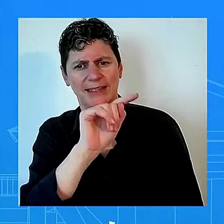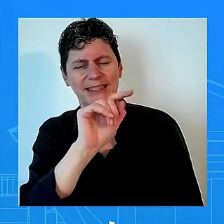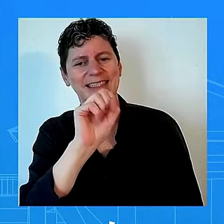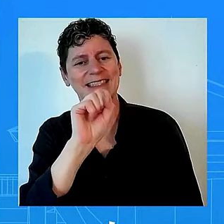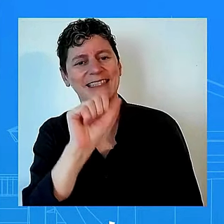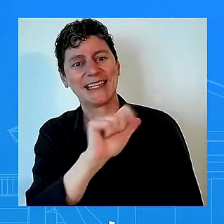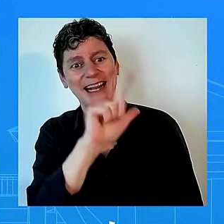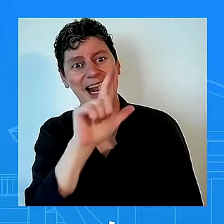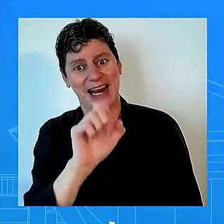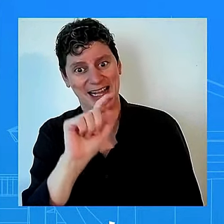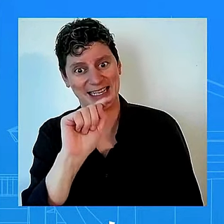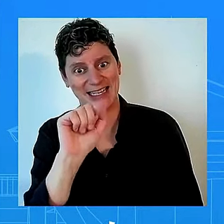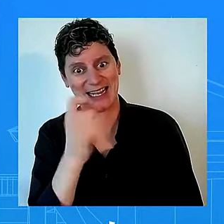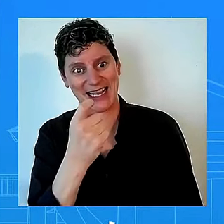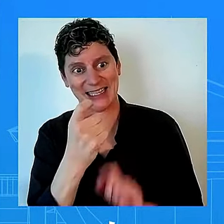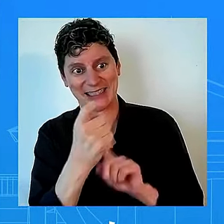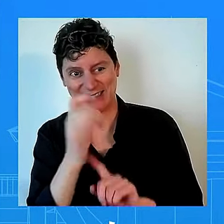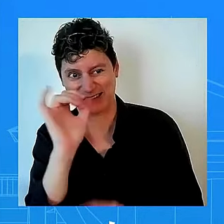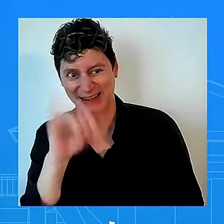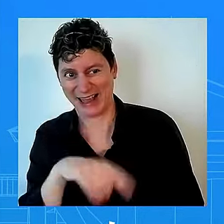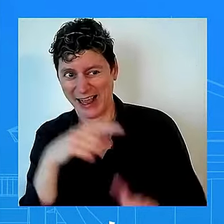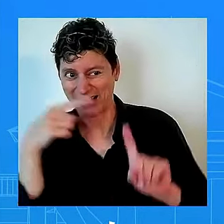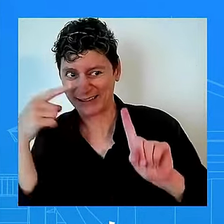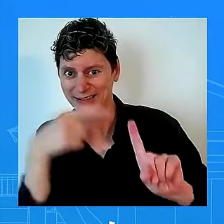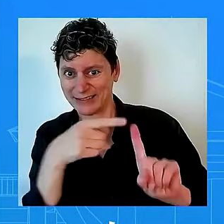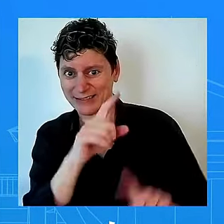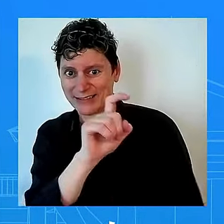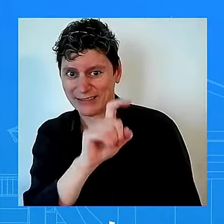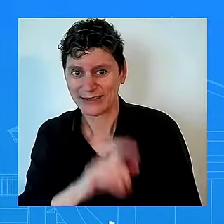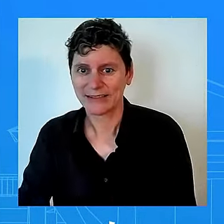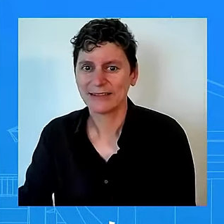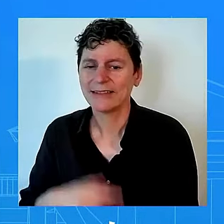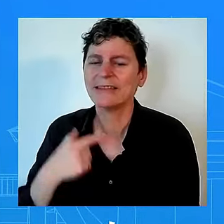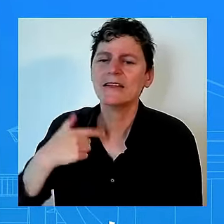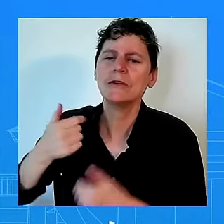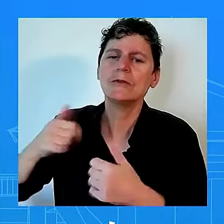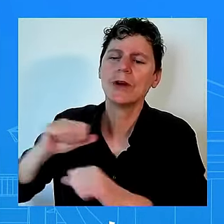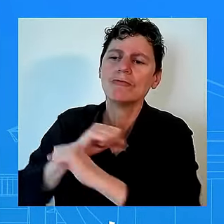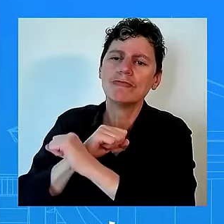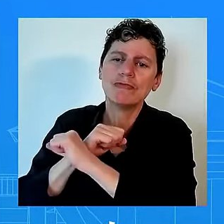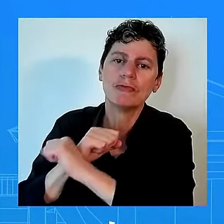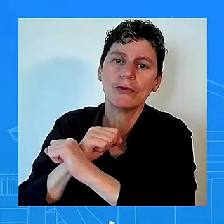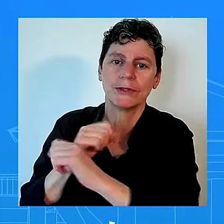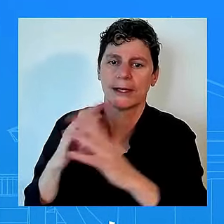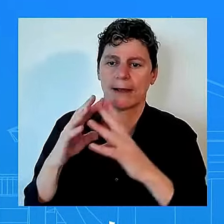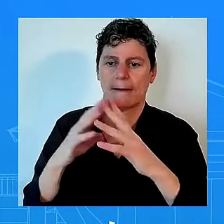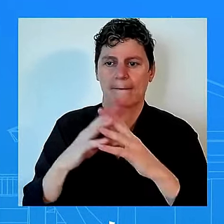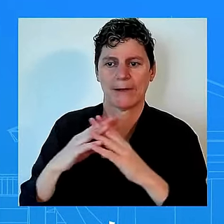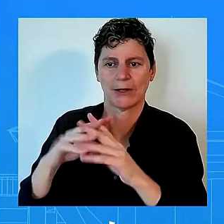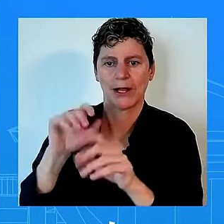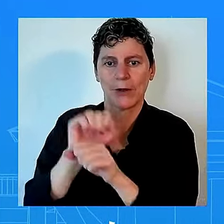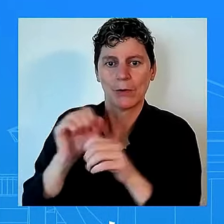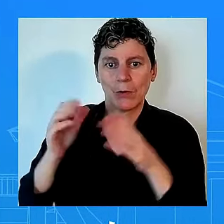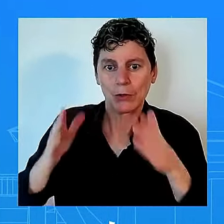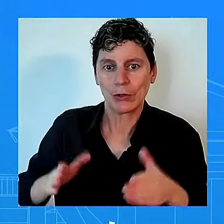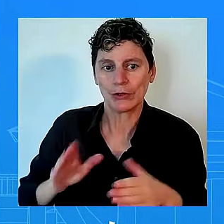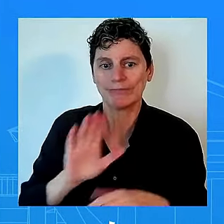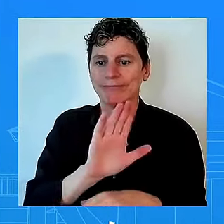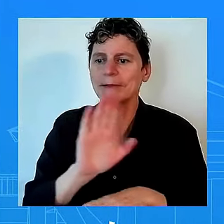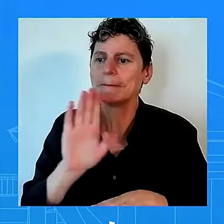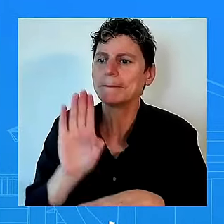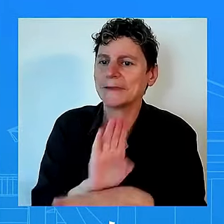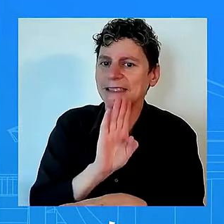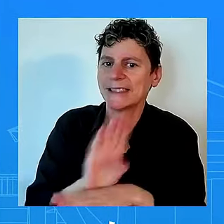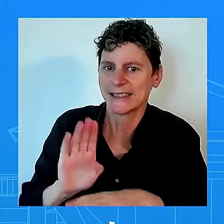workers and businesses that's what we're doing ustr can certainly get into more details and specifics uh to your question but our